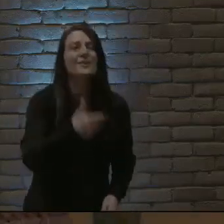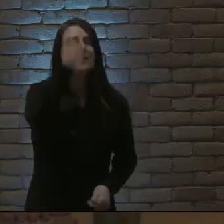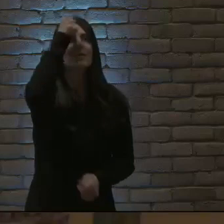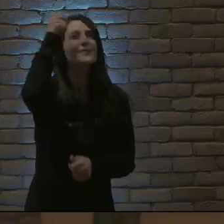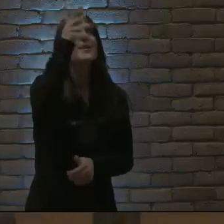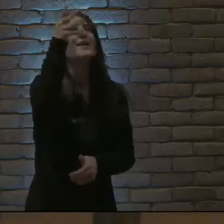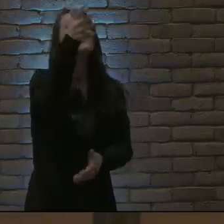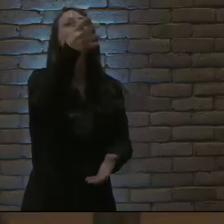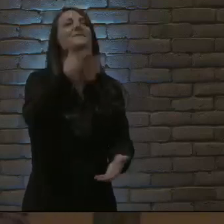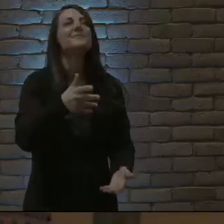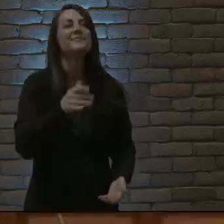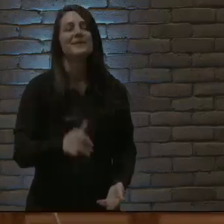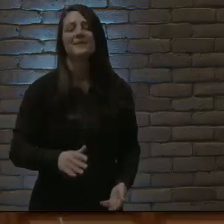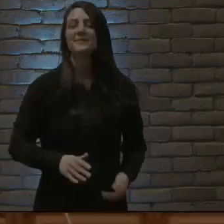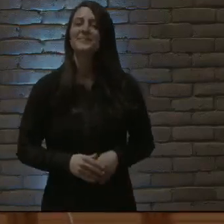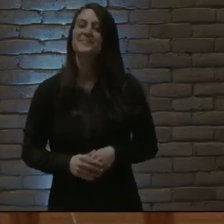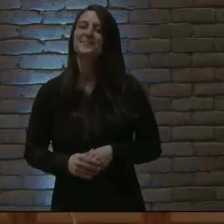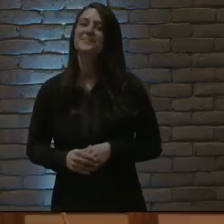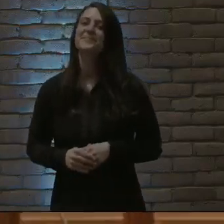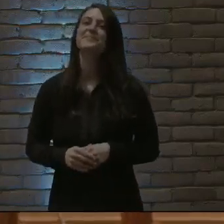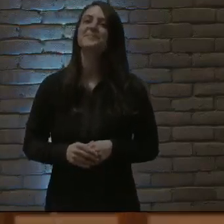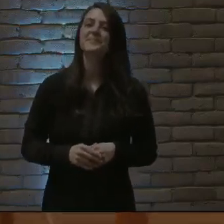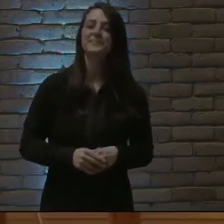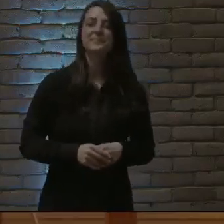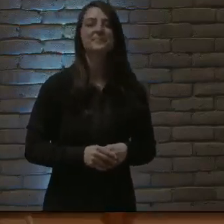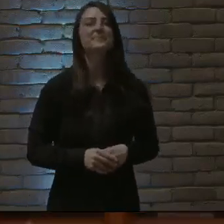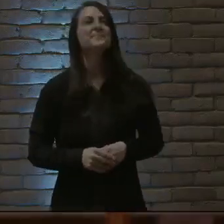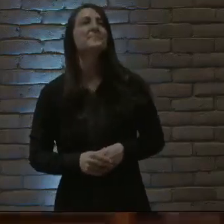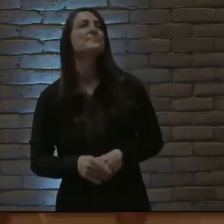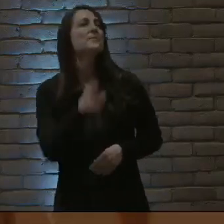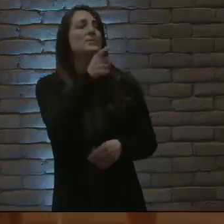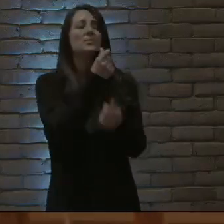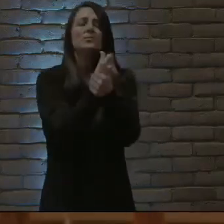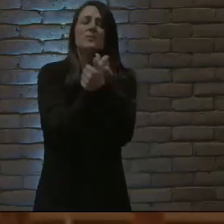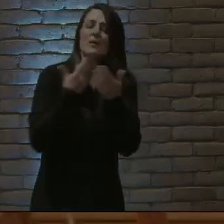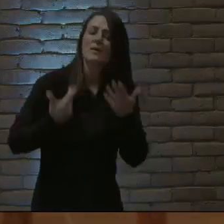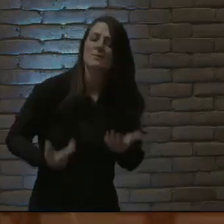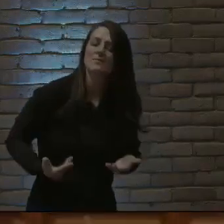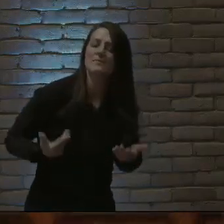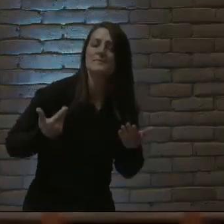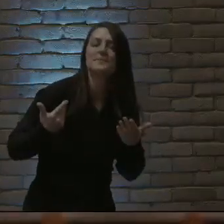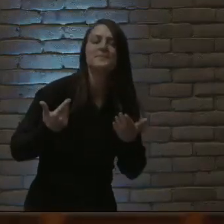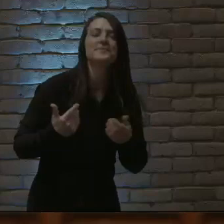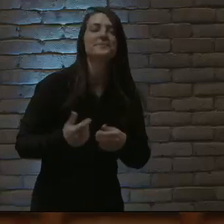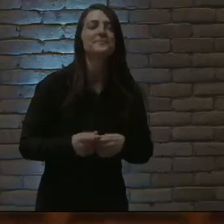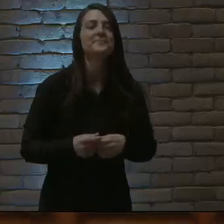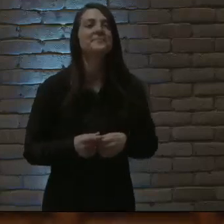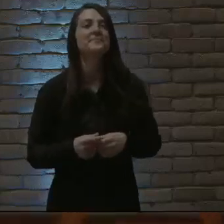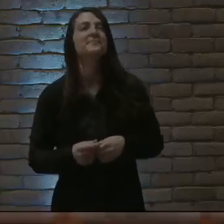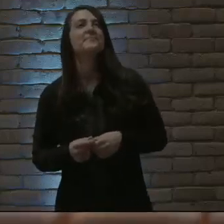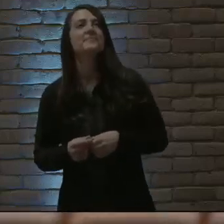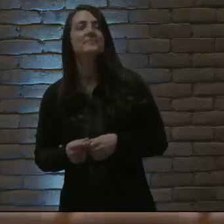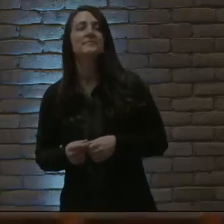good, good father And I'm loved by you